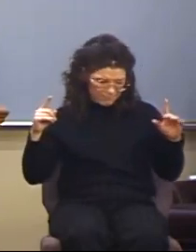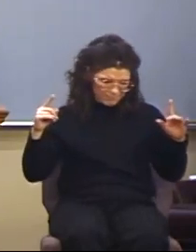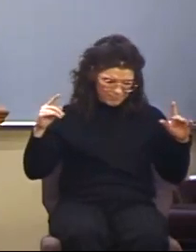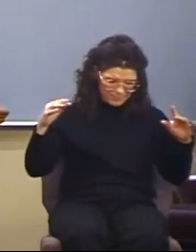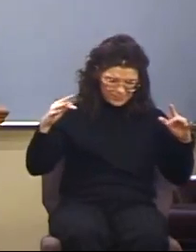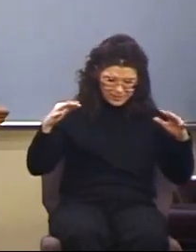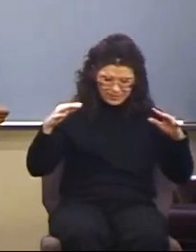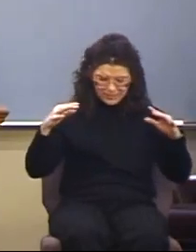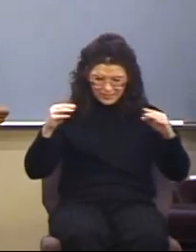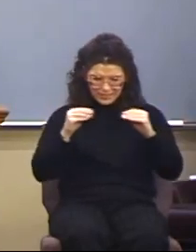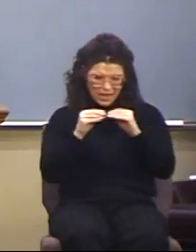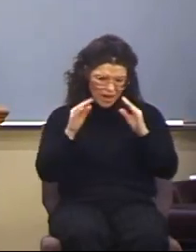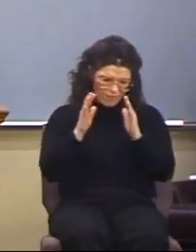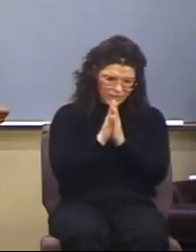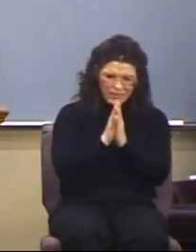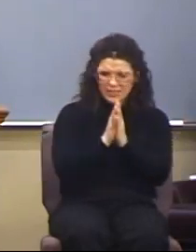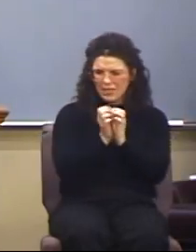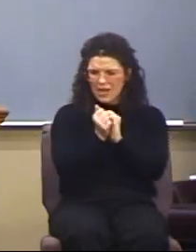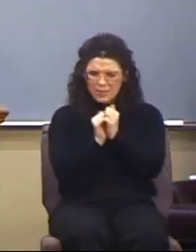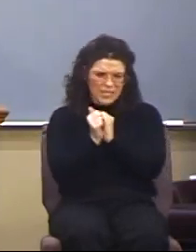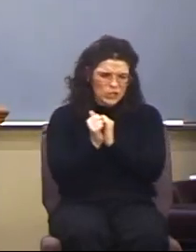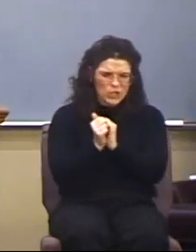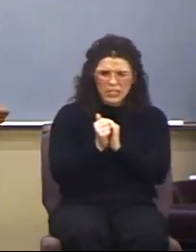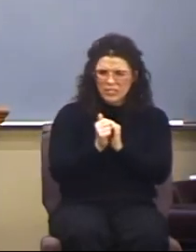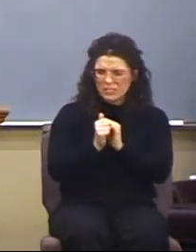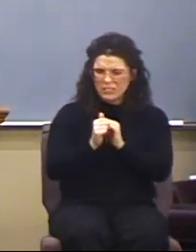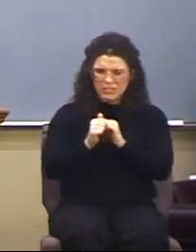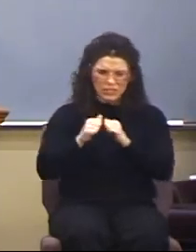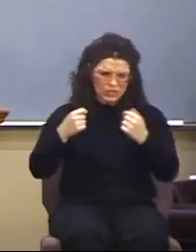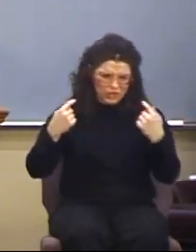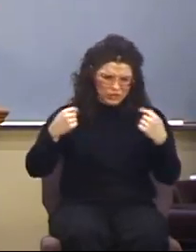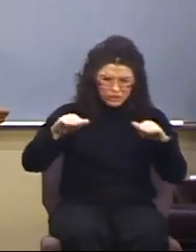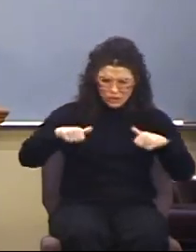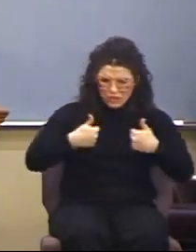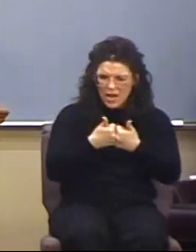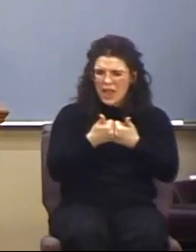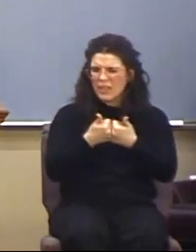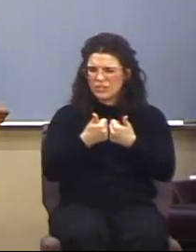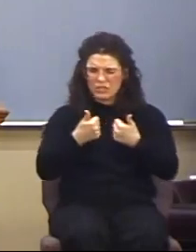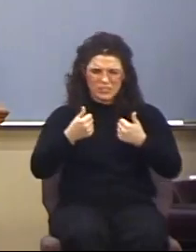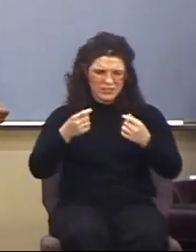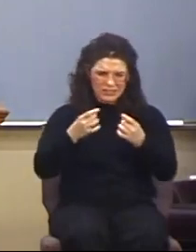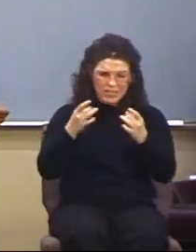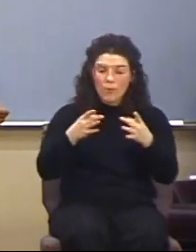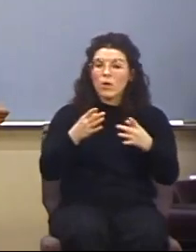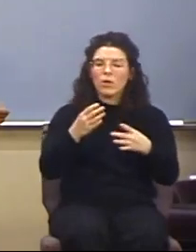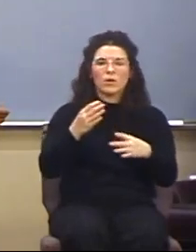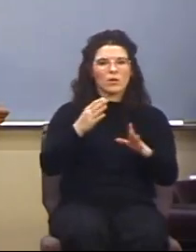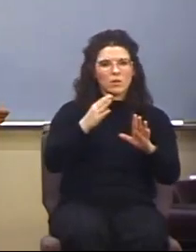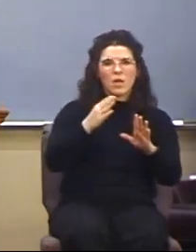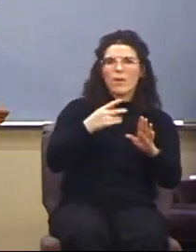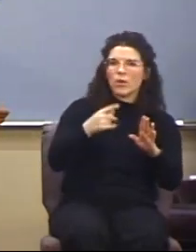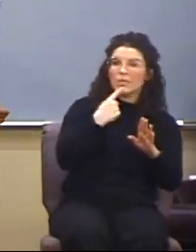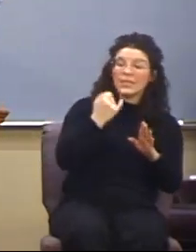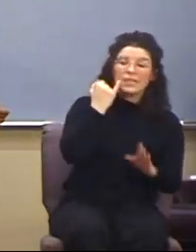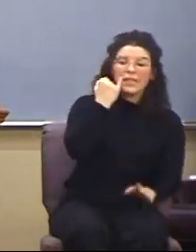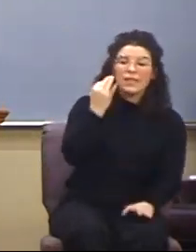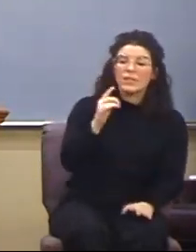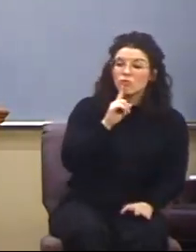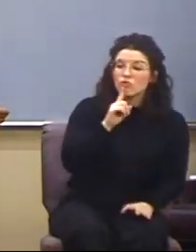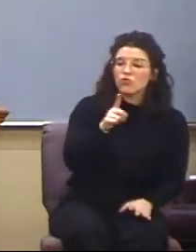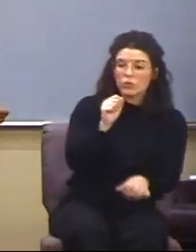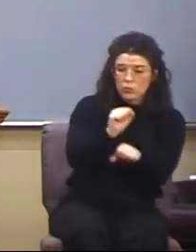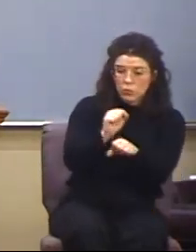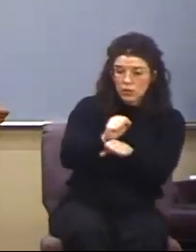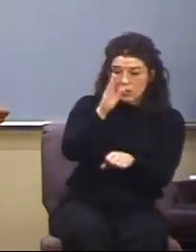If this is truly the work of God, anyone who professes to possess these gifts, and remember, you got the frauds out there,